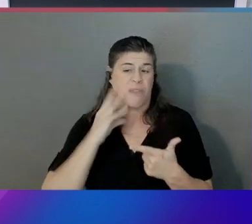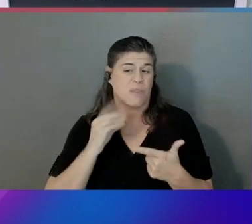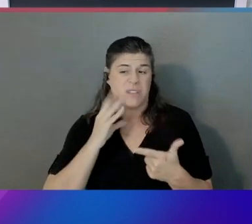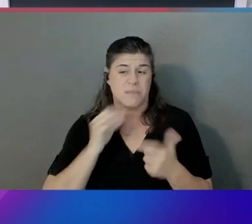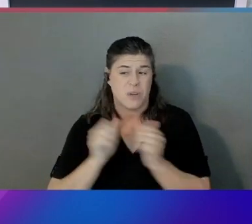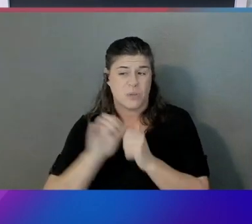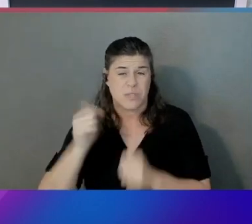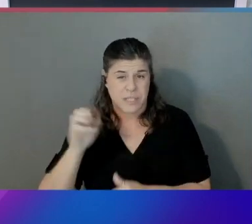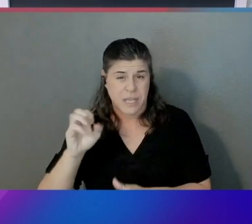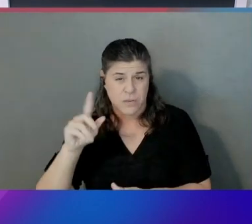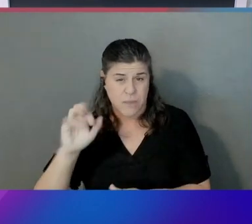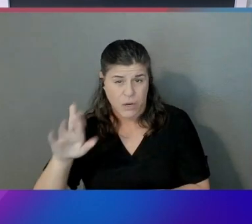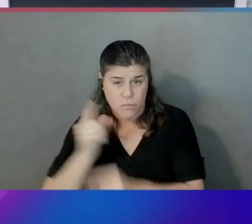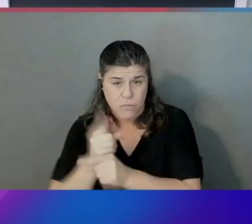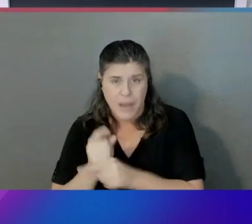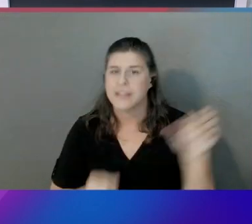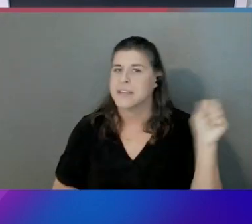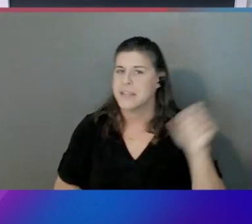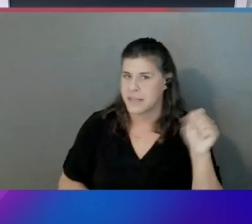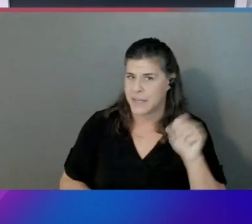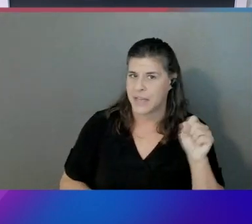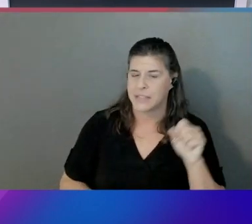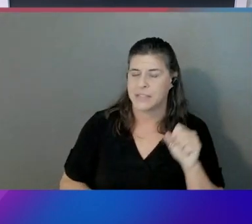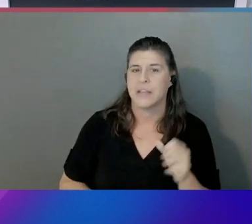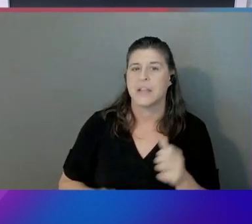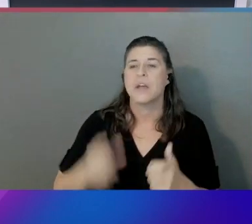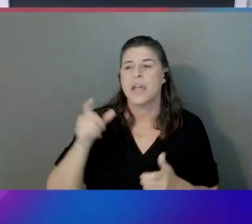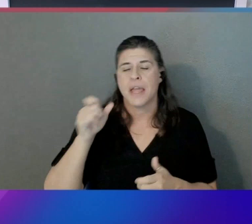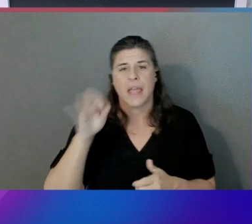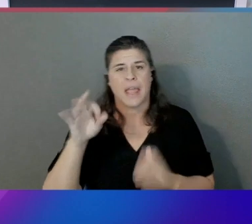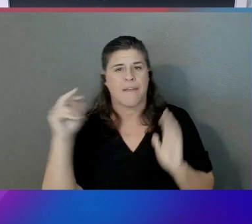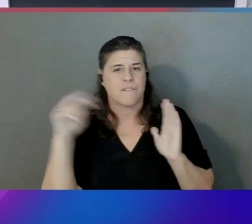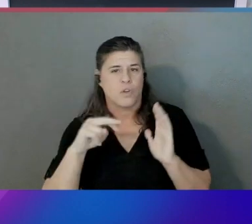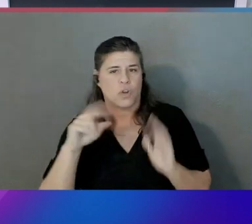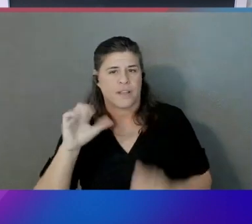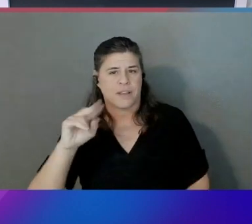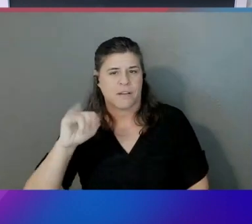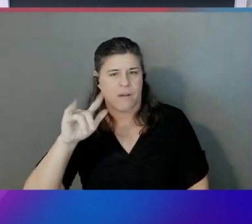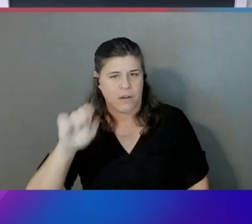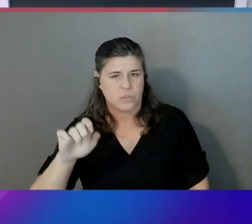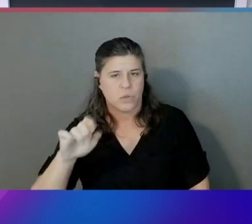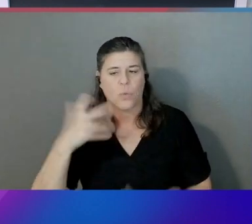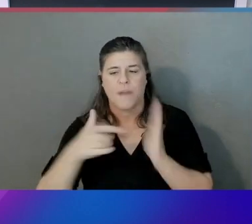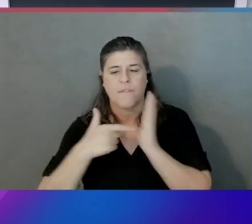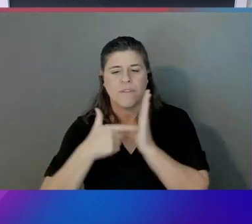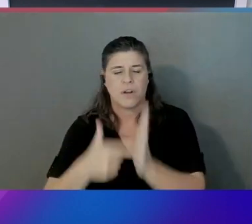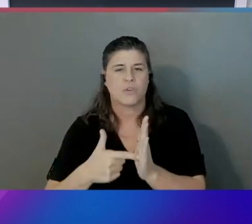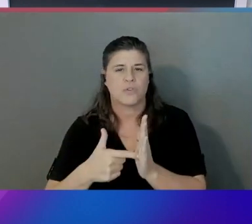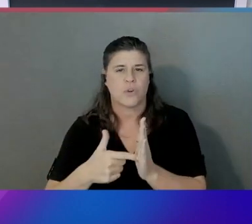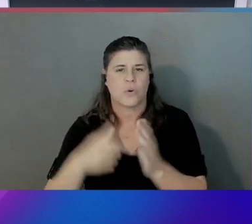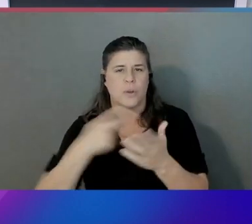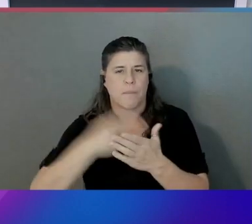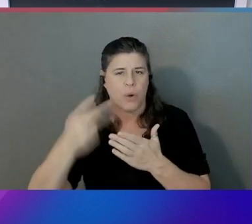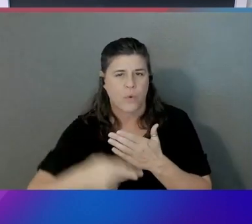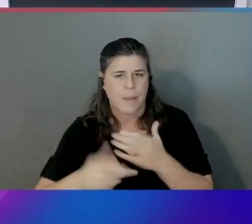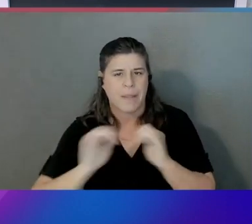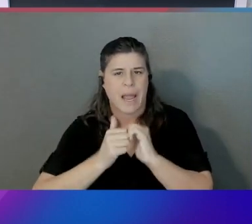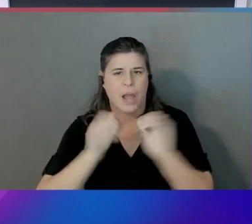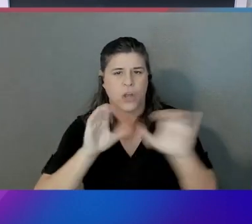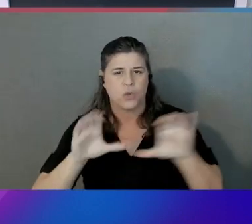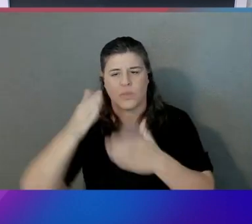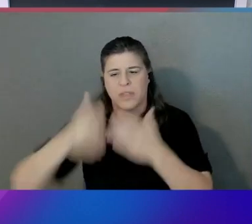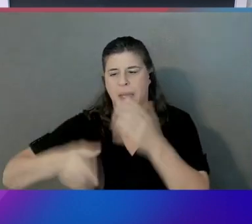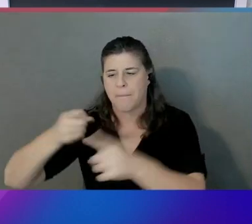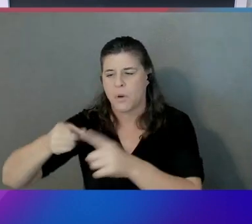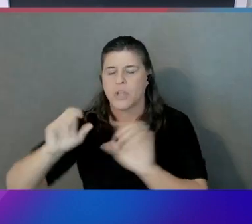Yeah. So shall we do? Yeah. So if you go into the console, you can, we showed you programmatically how we're creating an endpoint before. You can do the exact same thing